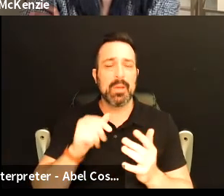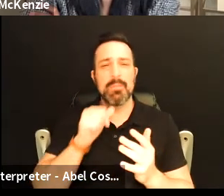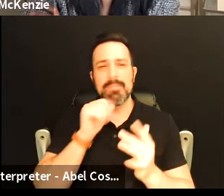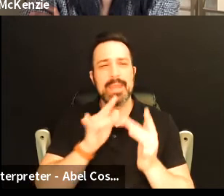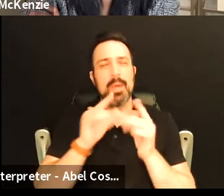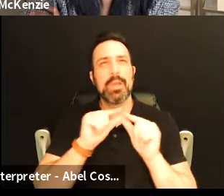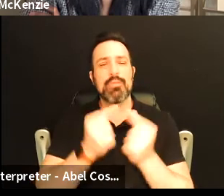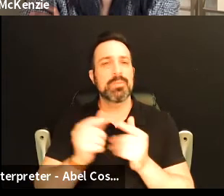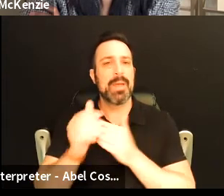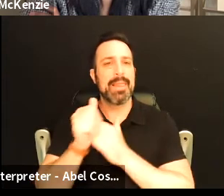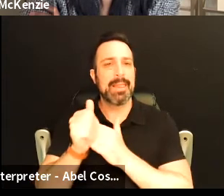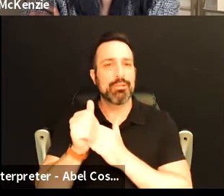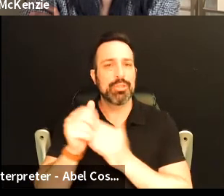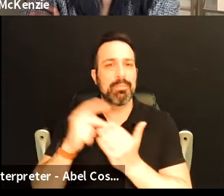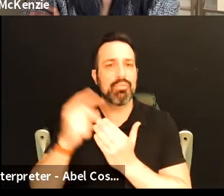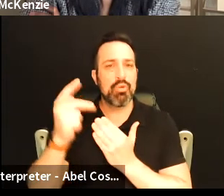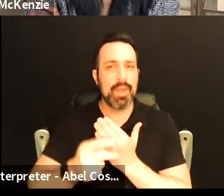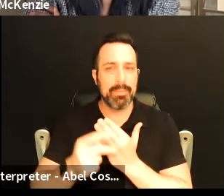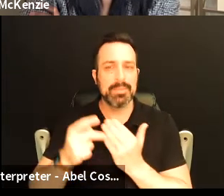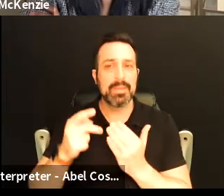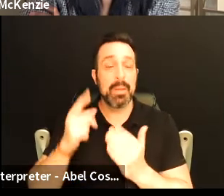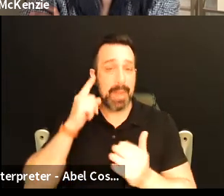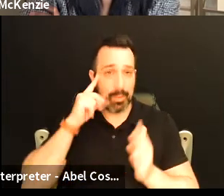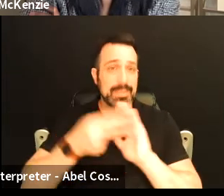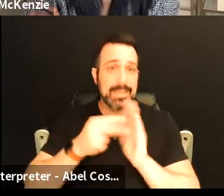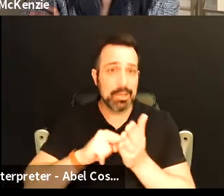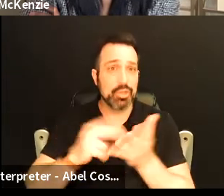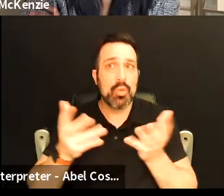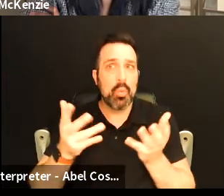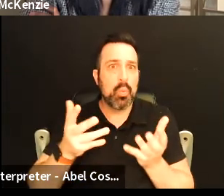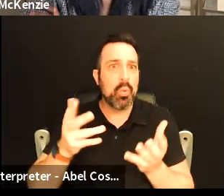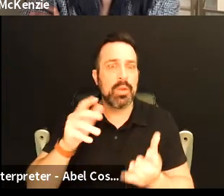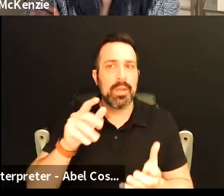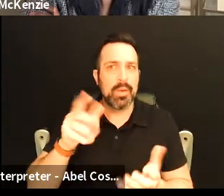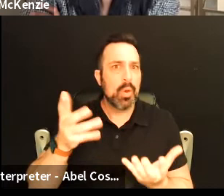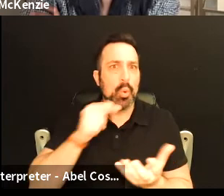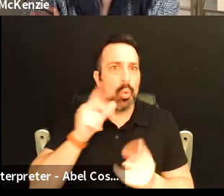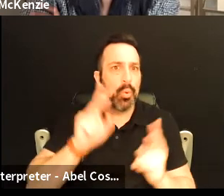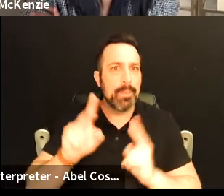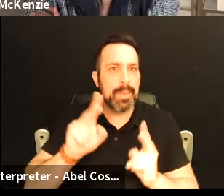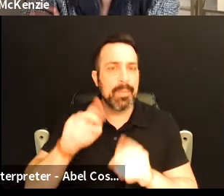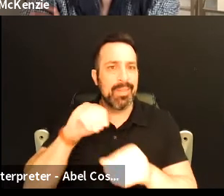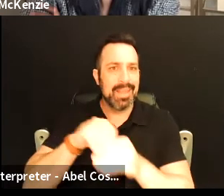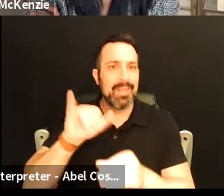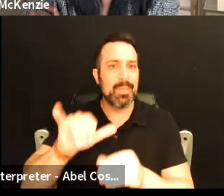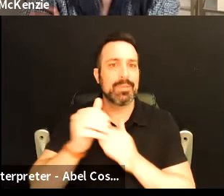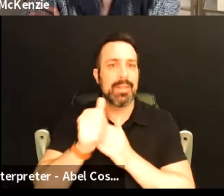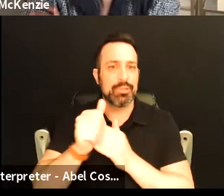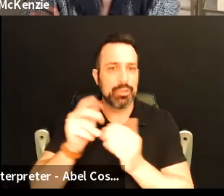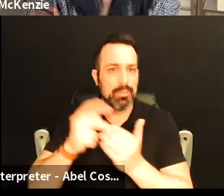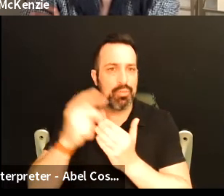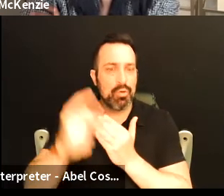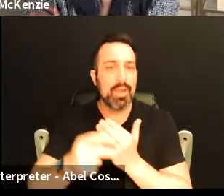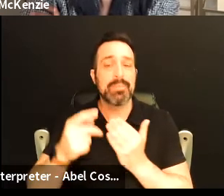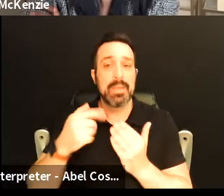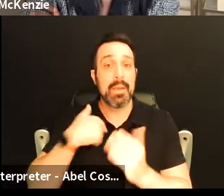um leadership programs but i was intentional about what those were and who the people that would be in those leadership programs where